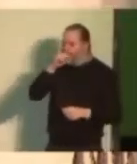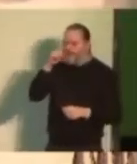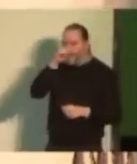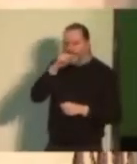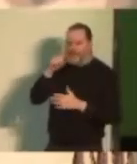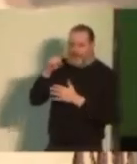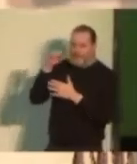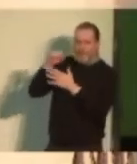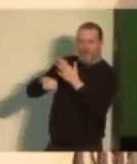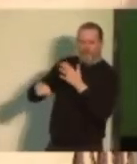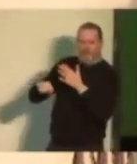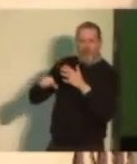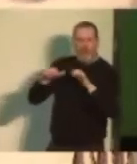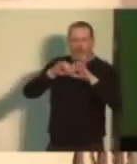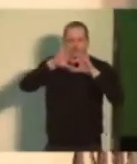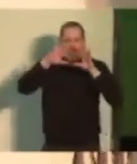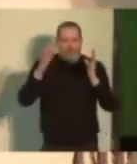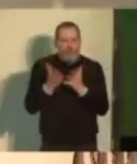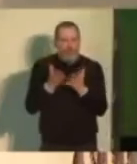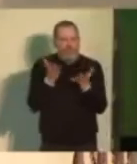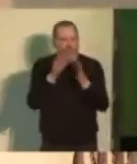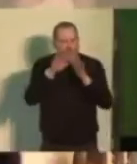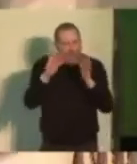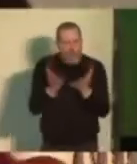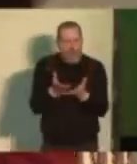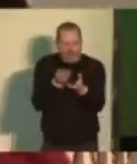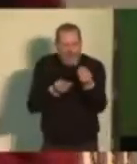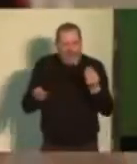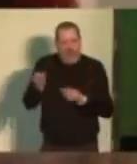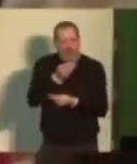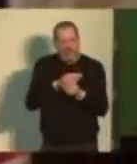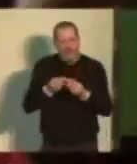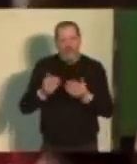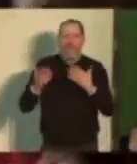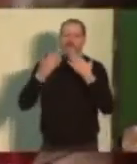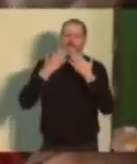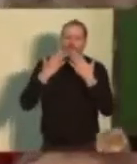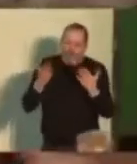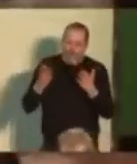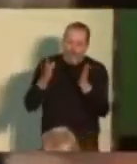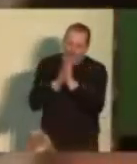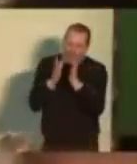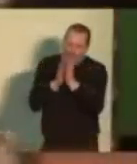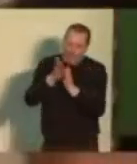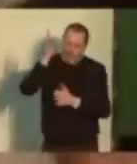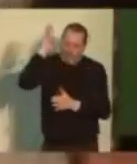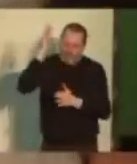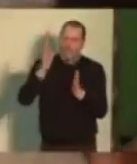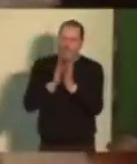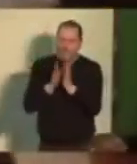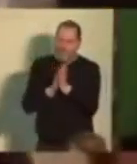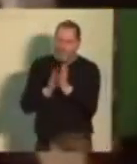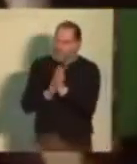transform the world's economy. Thank you very much. Thank you.